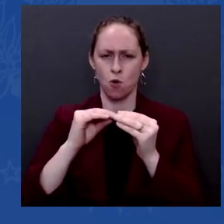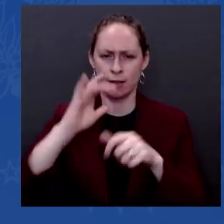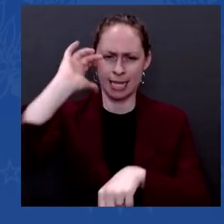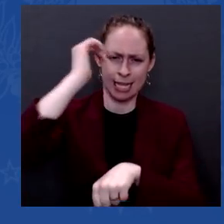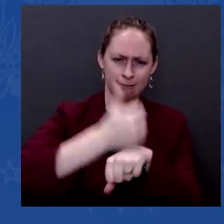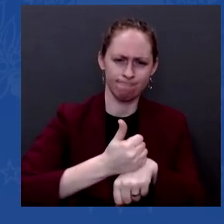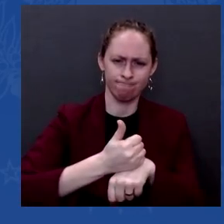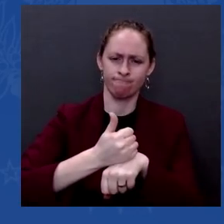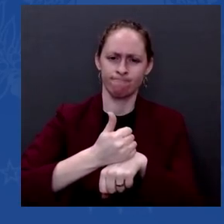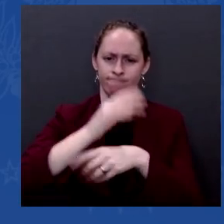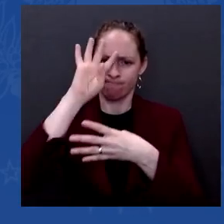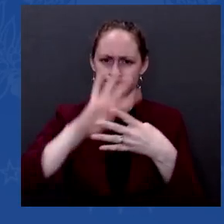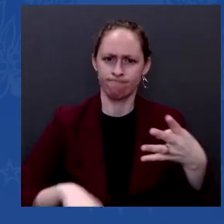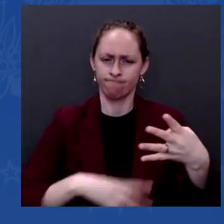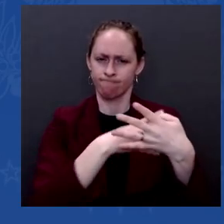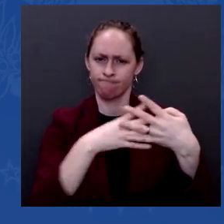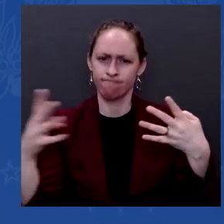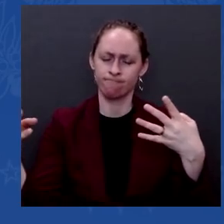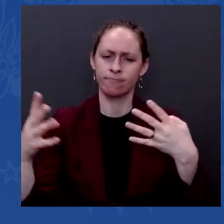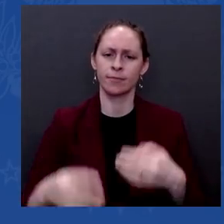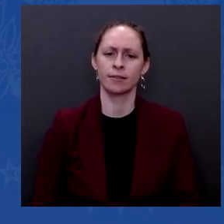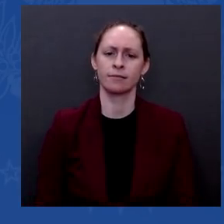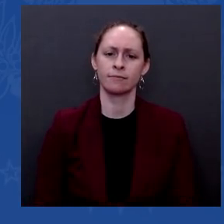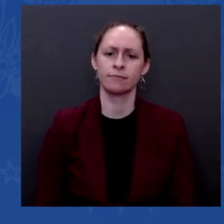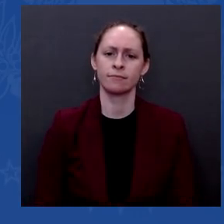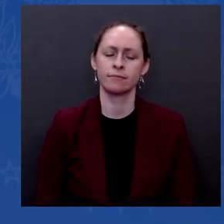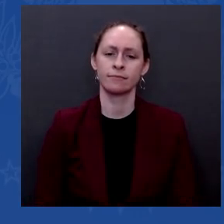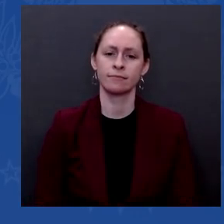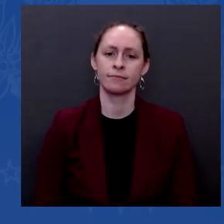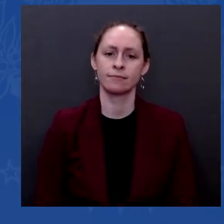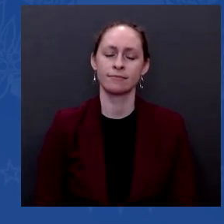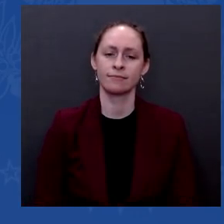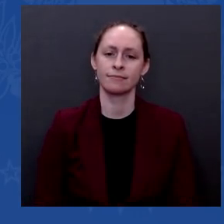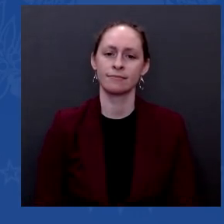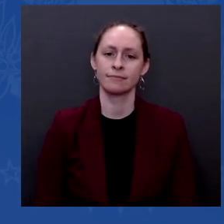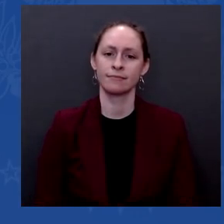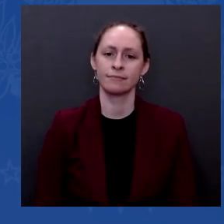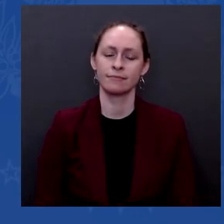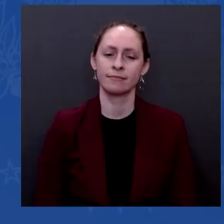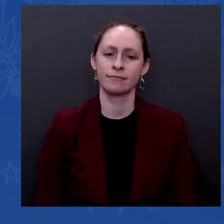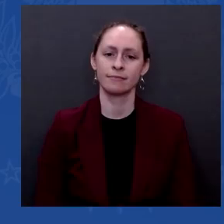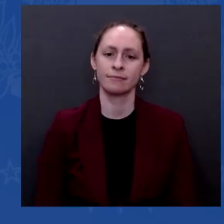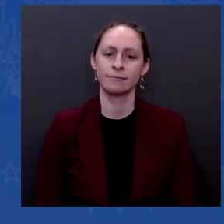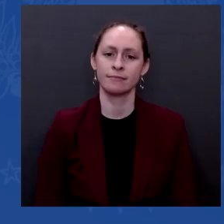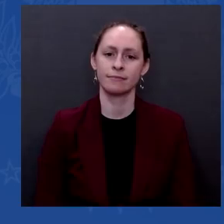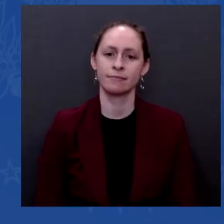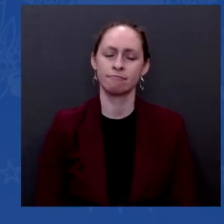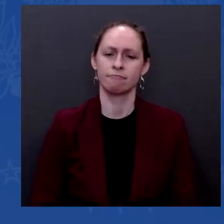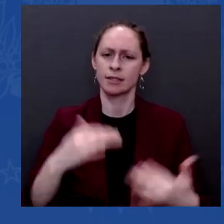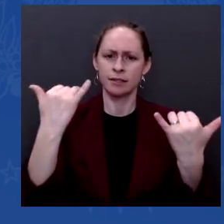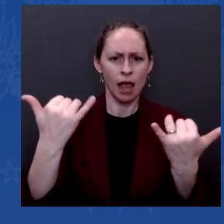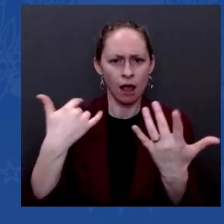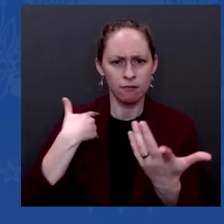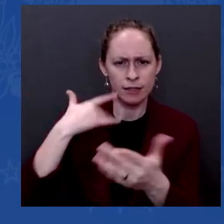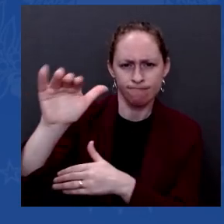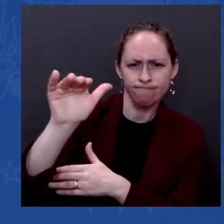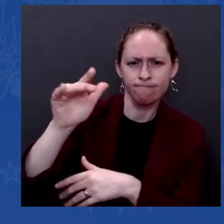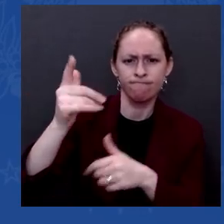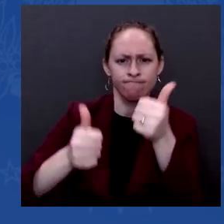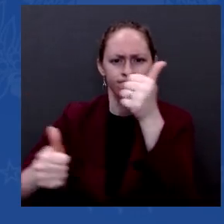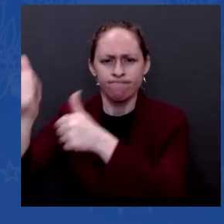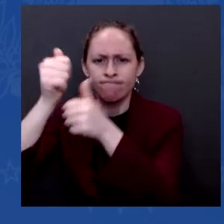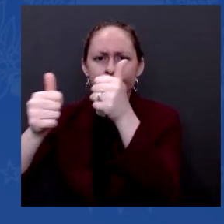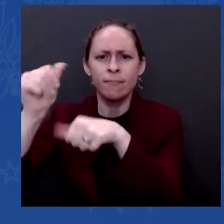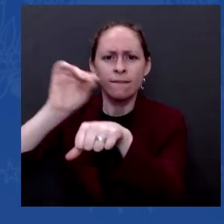advice of experts outside from academia to editorial writers to think tanks. And I'm bringing them in,